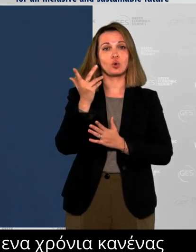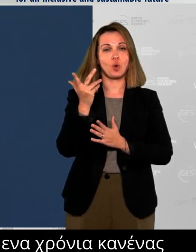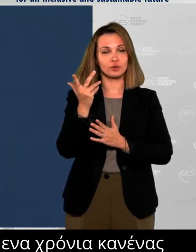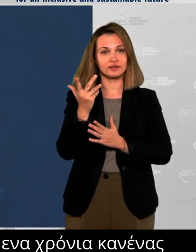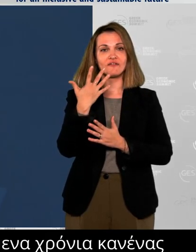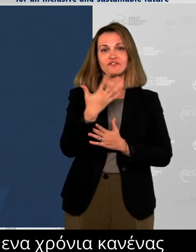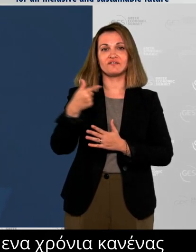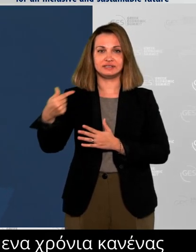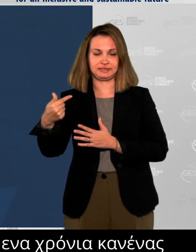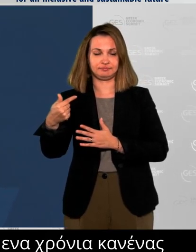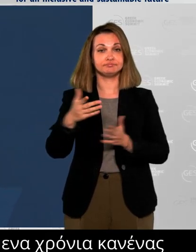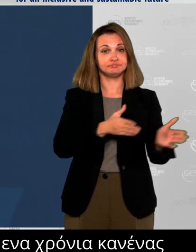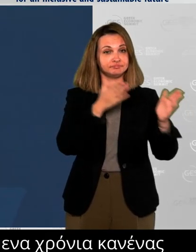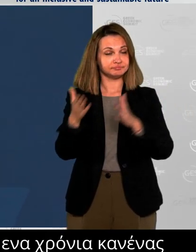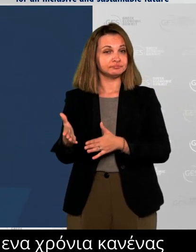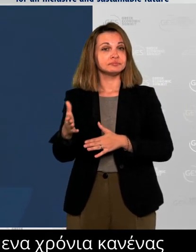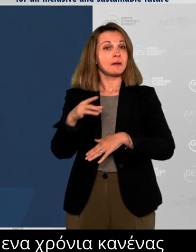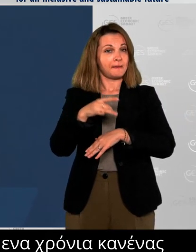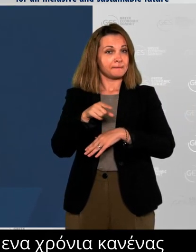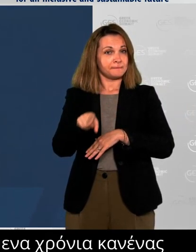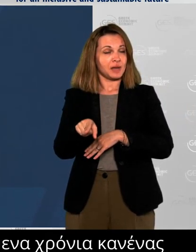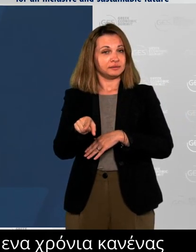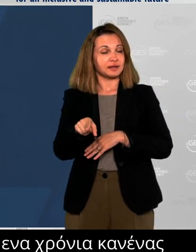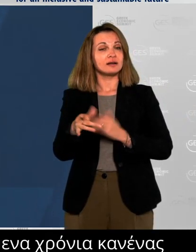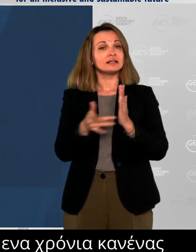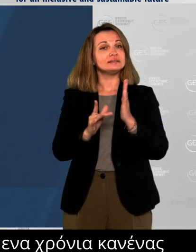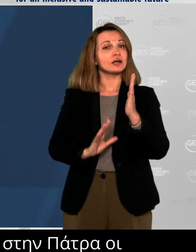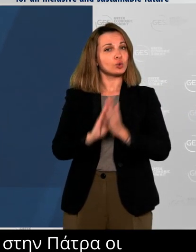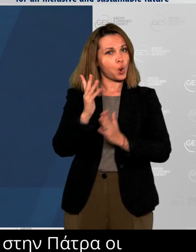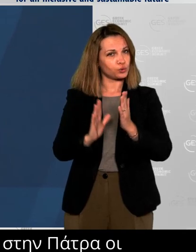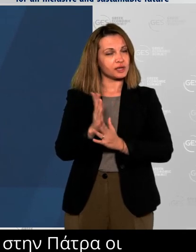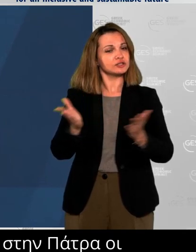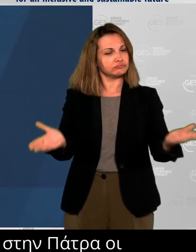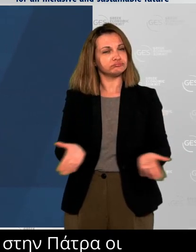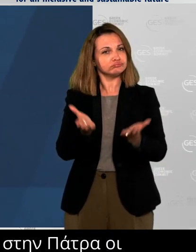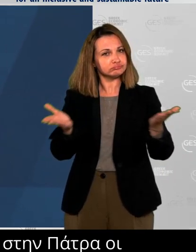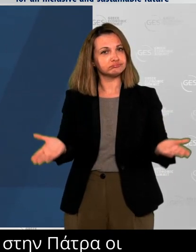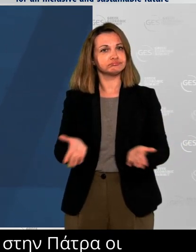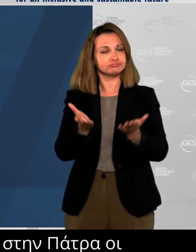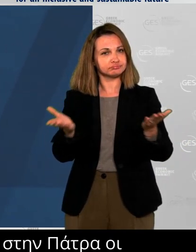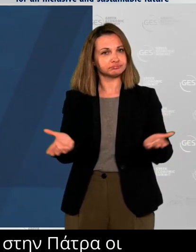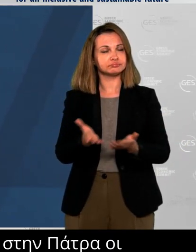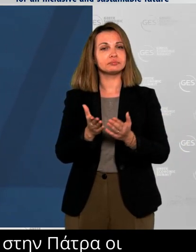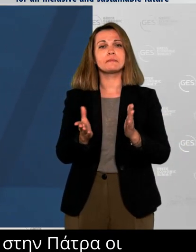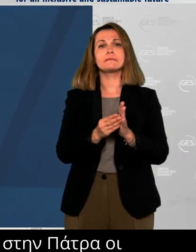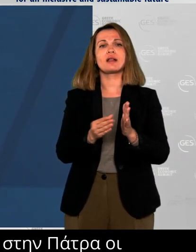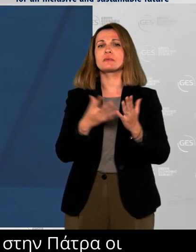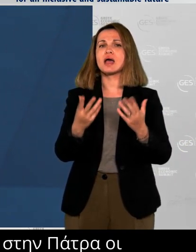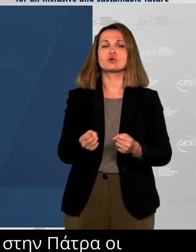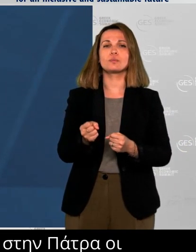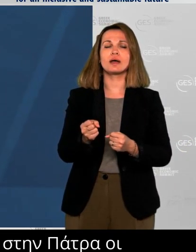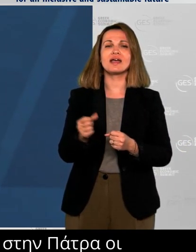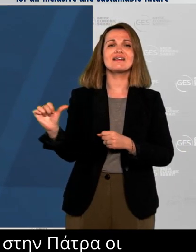Technologies is advancing cutting-edge hydrogen fuel cell technologies that will drive energy storage, mobility and industry,